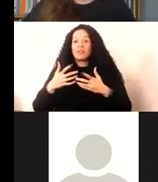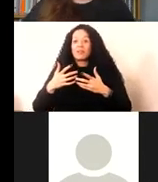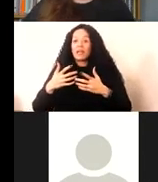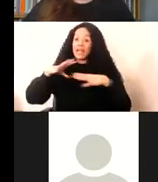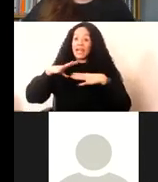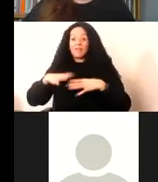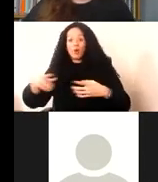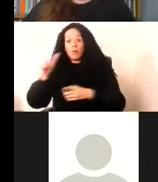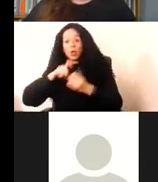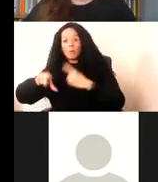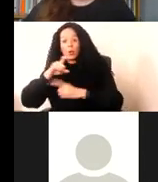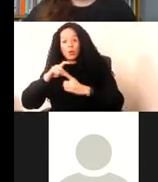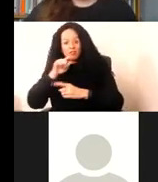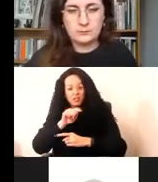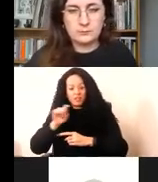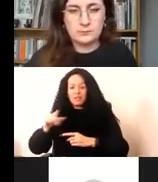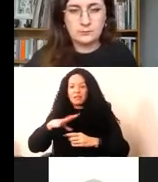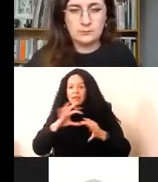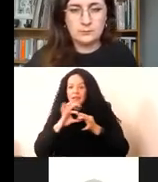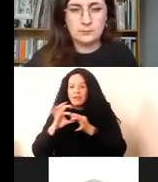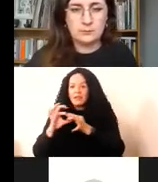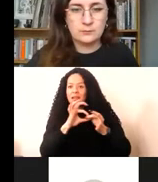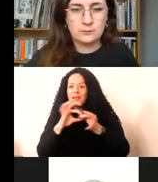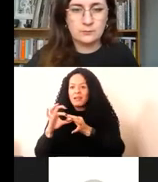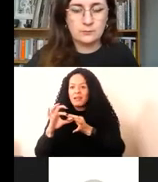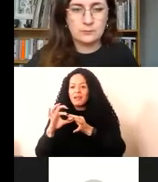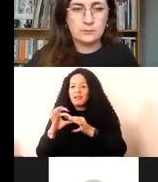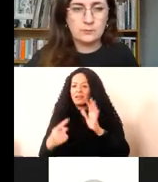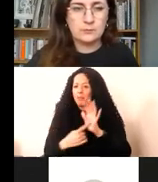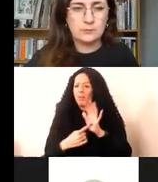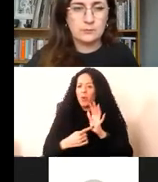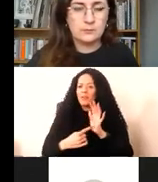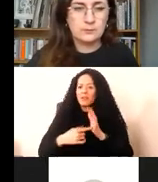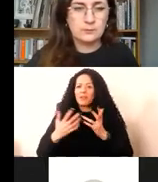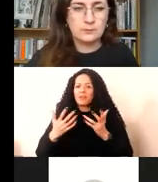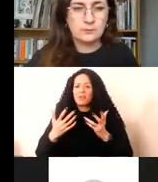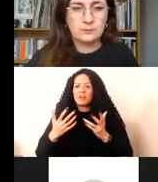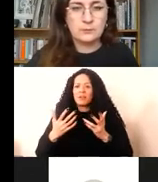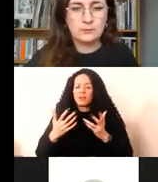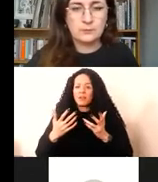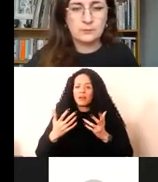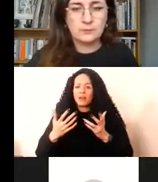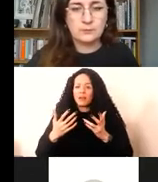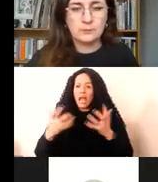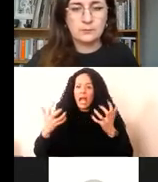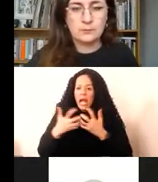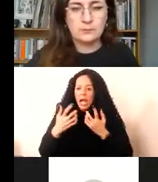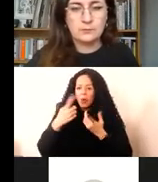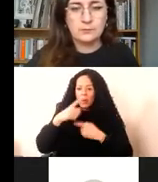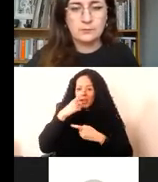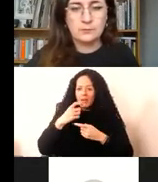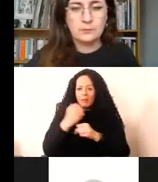community, I think, is an important kind of consideration and how these kinds of objects might be